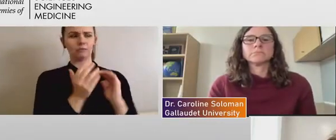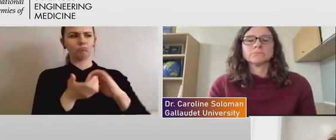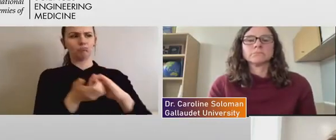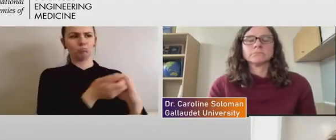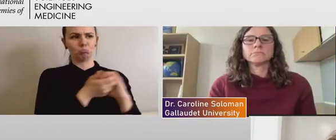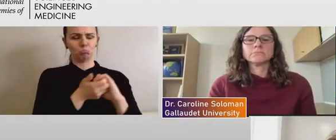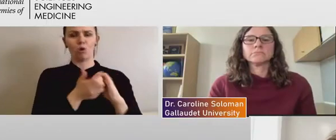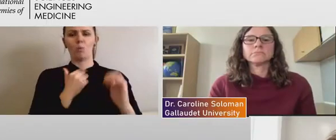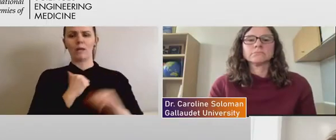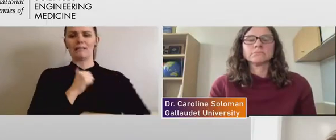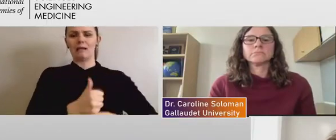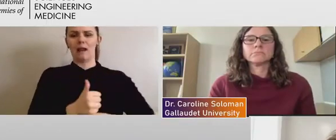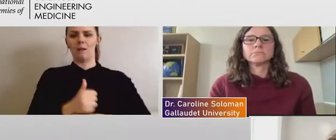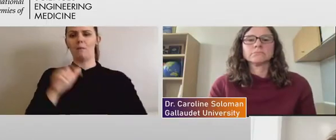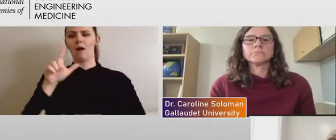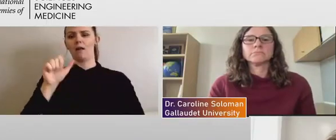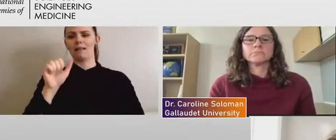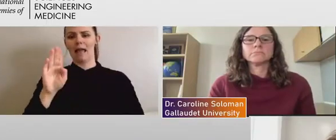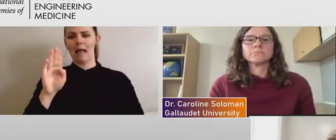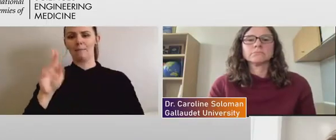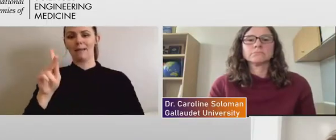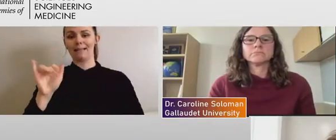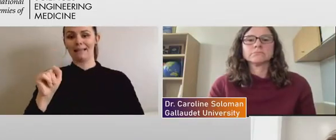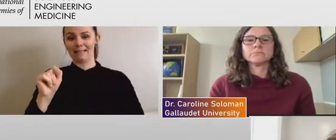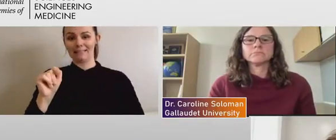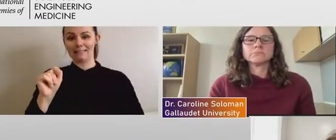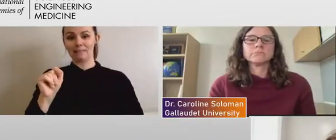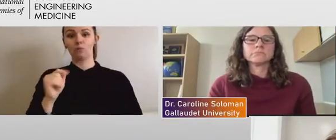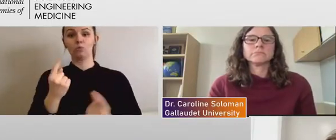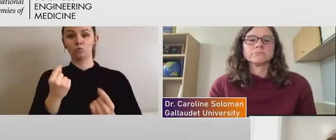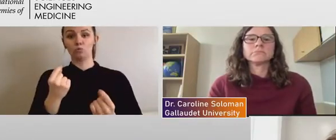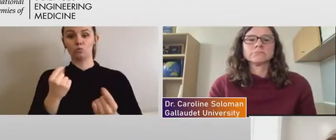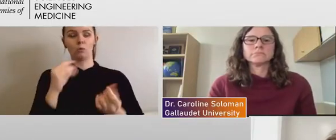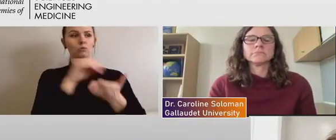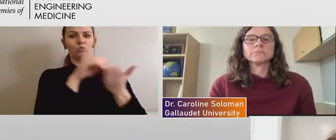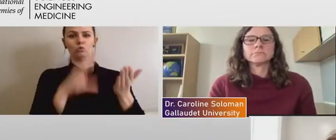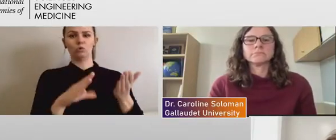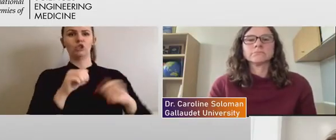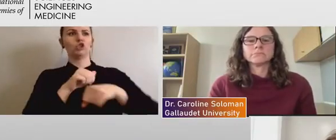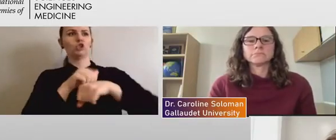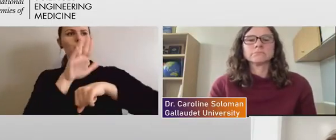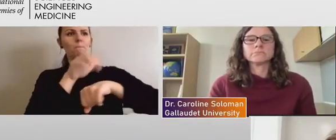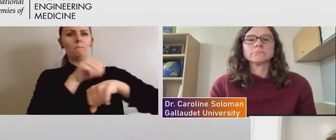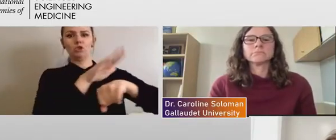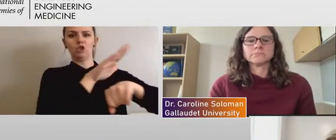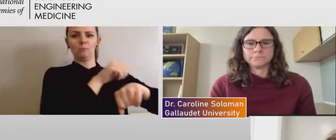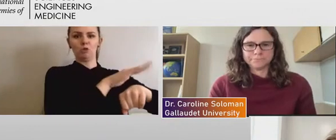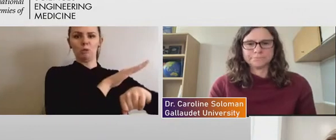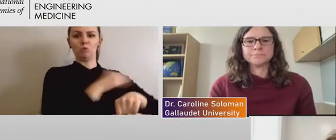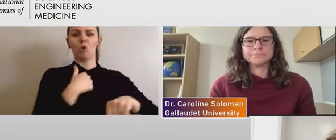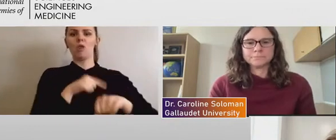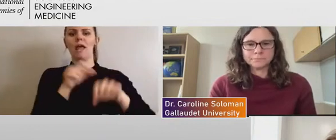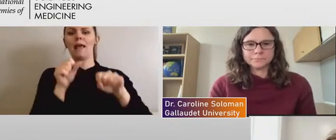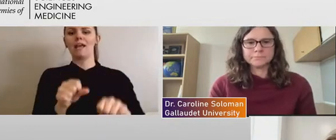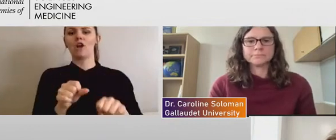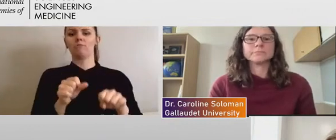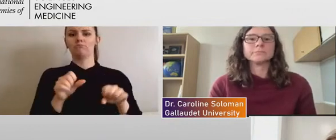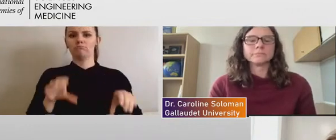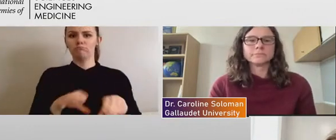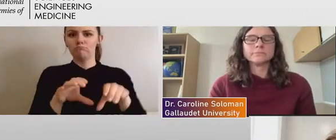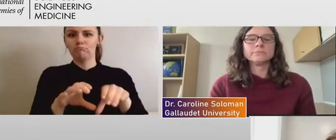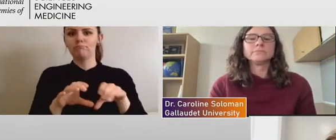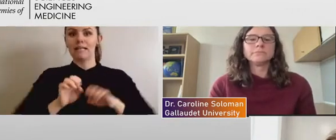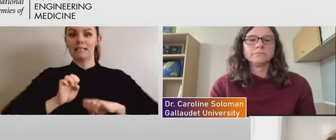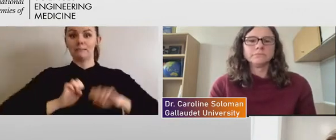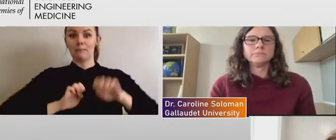um, that we sent home, uh, or that we shipped to students so that they could perform experiments at home. Um,